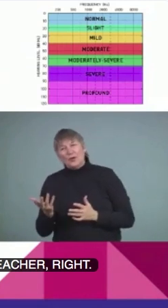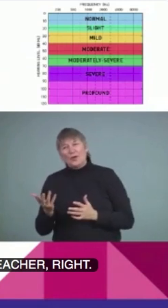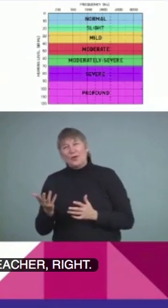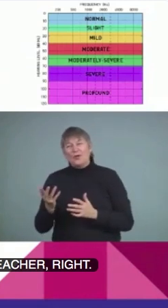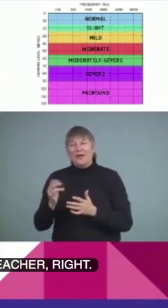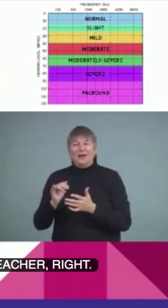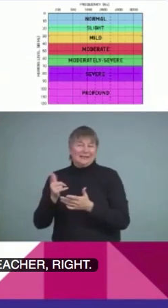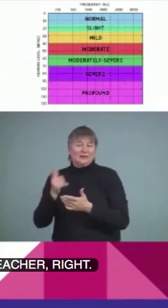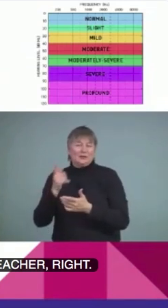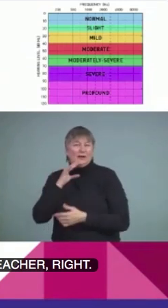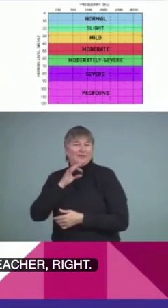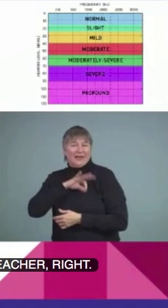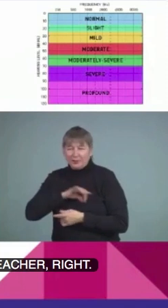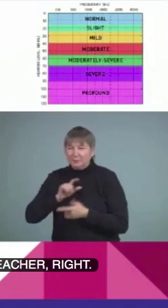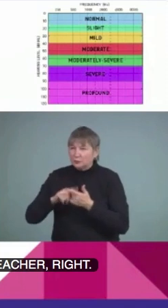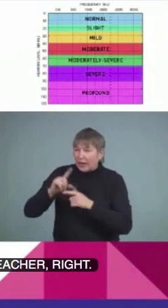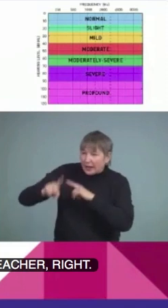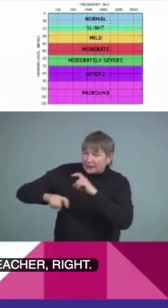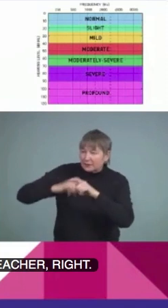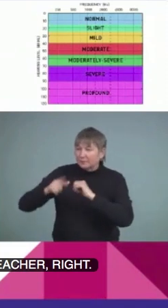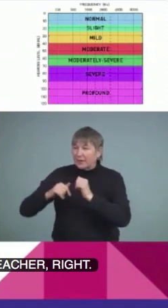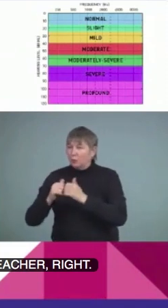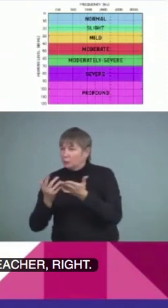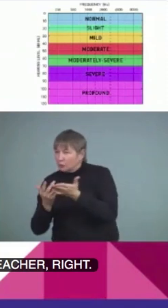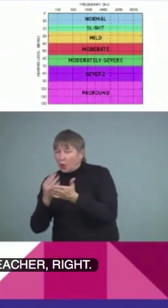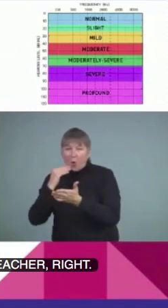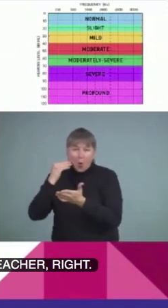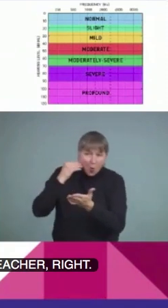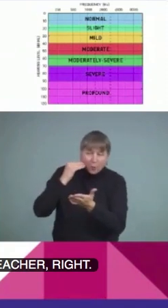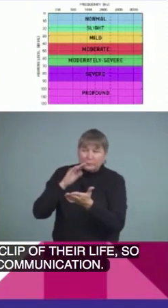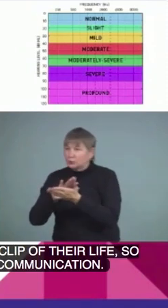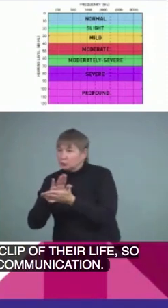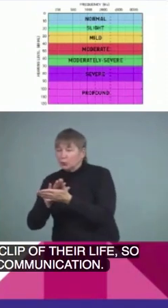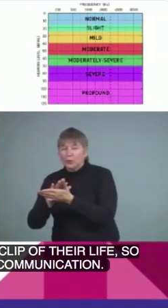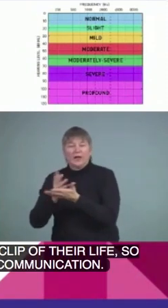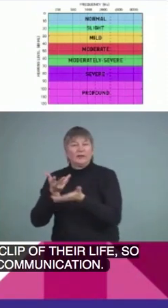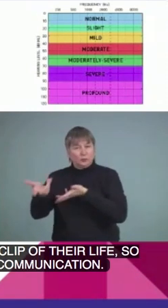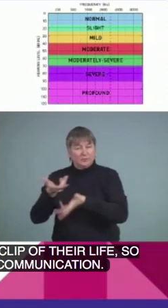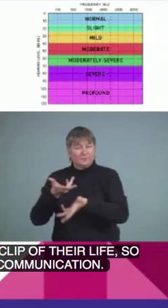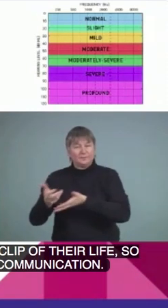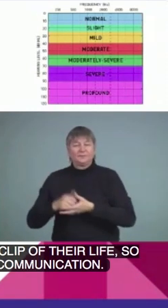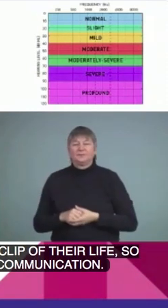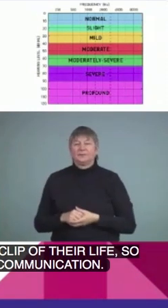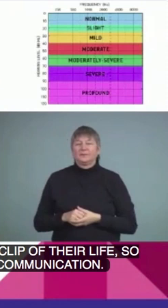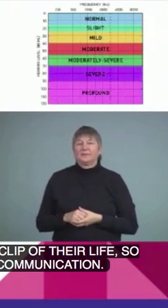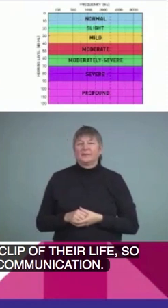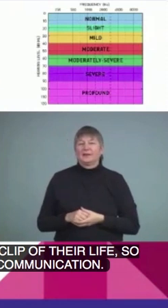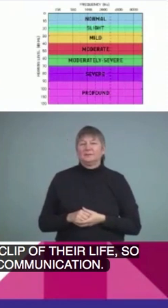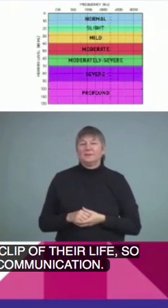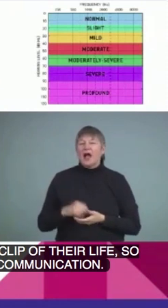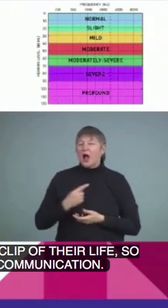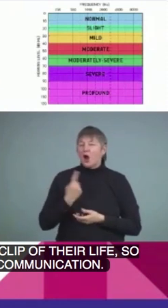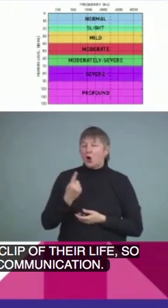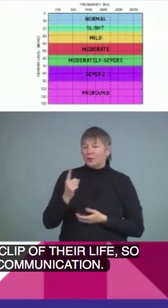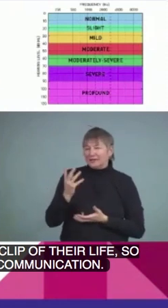valuable part of the homeschool communication. I always like to ask what language the child